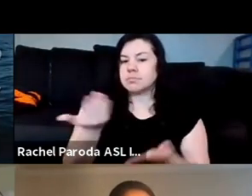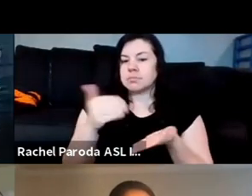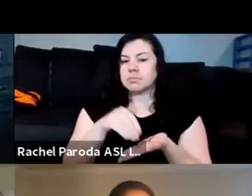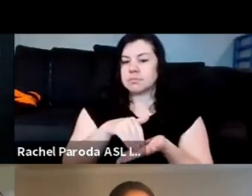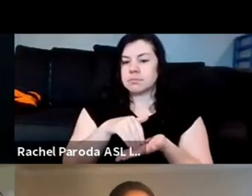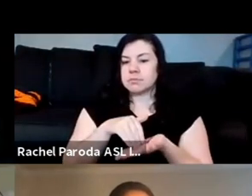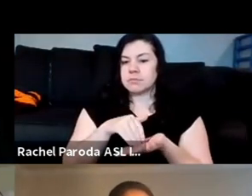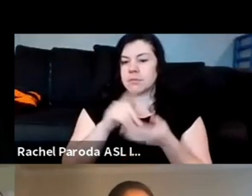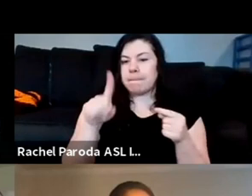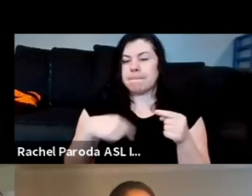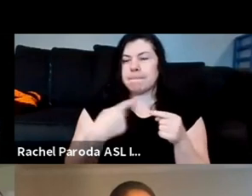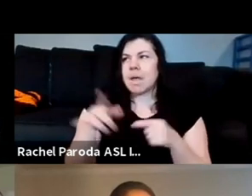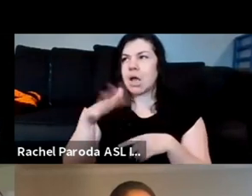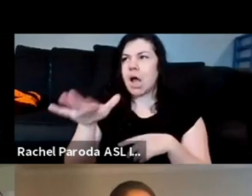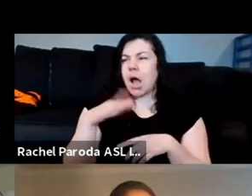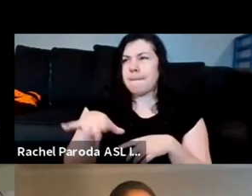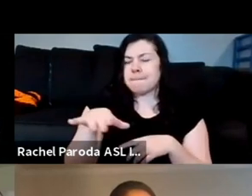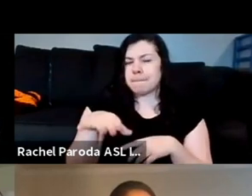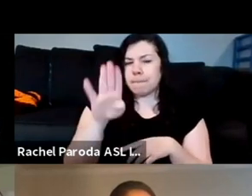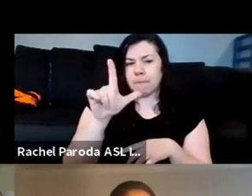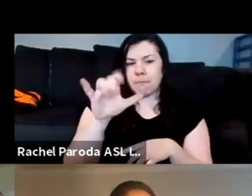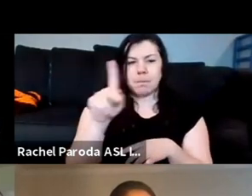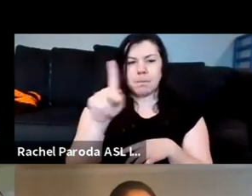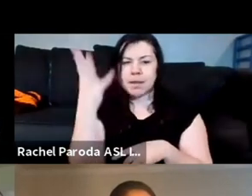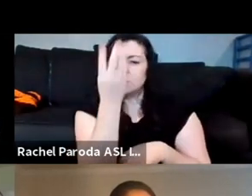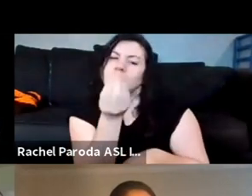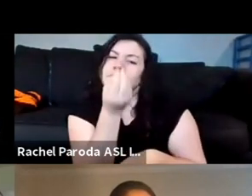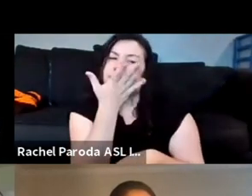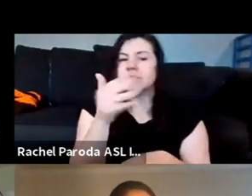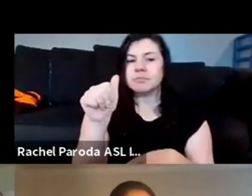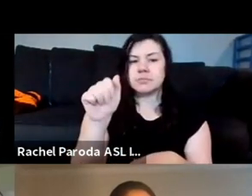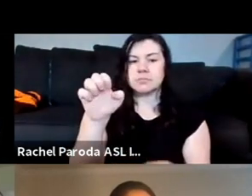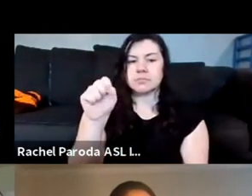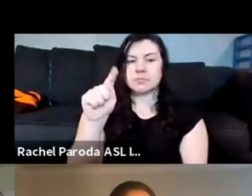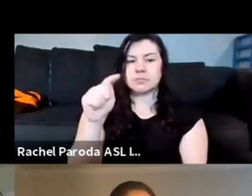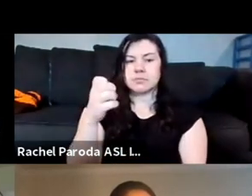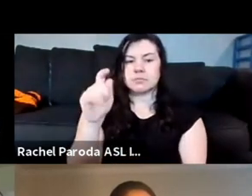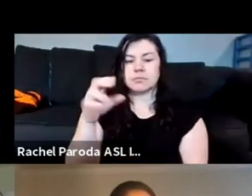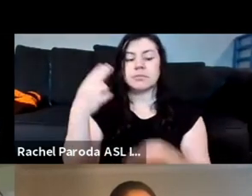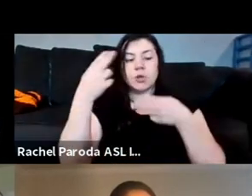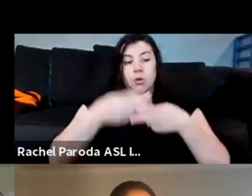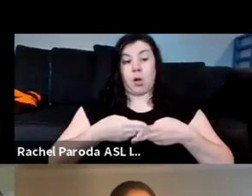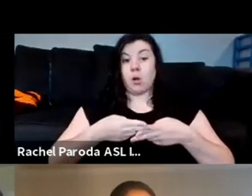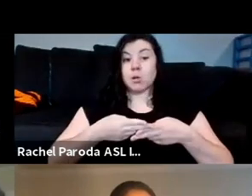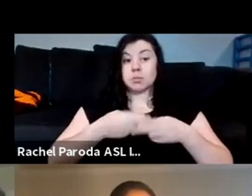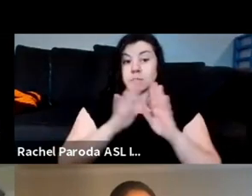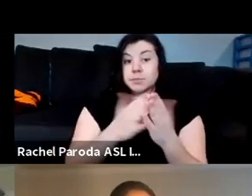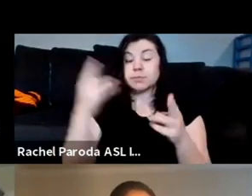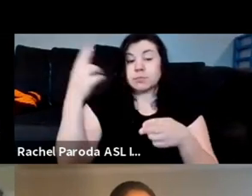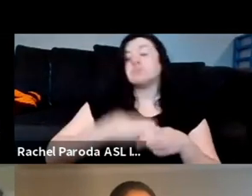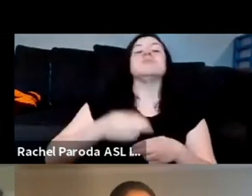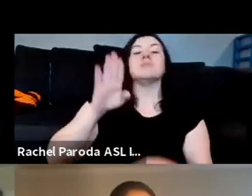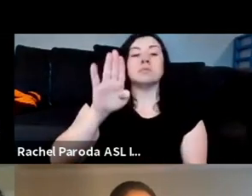about the um black aesthetics just real quick uh black in place and it's by